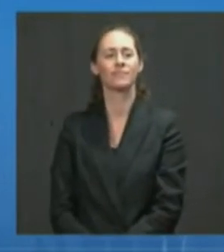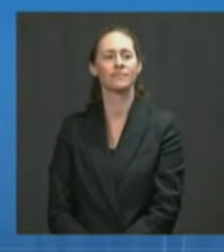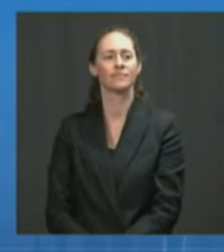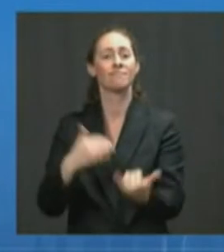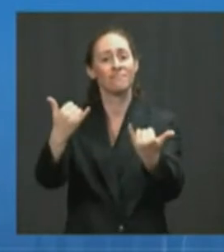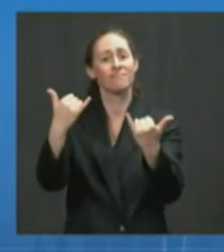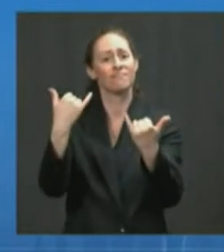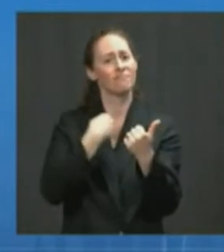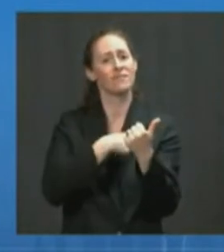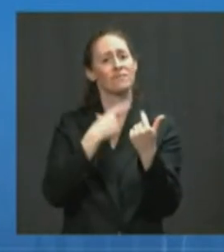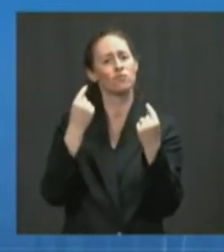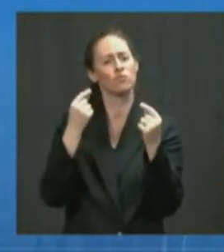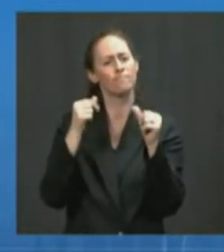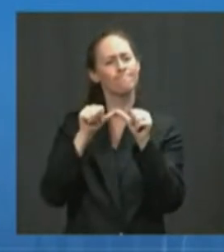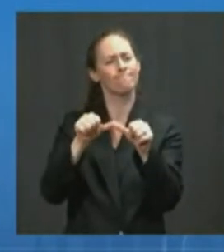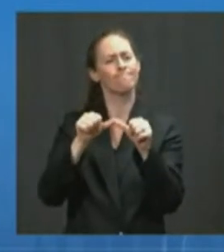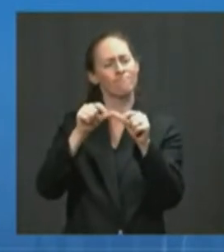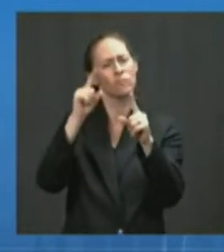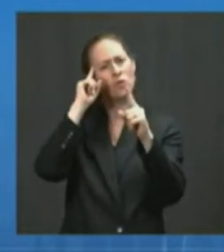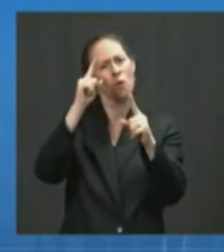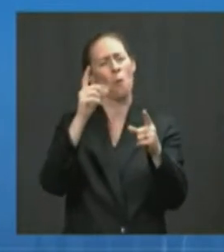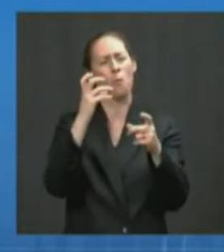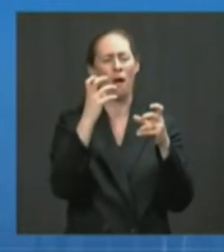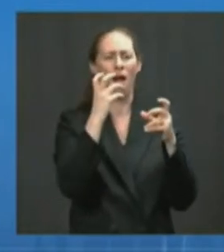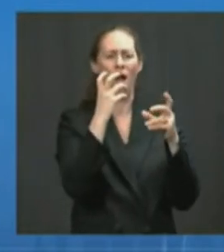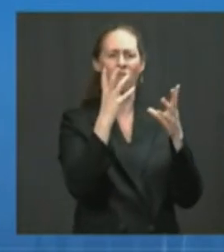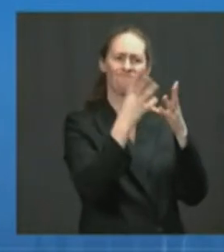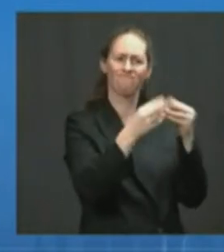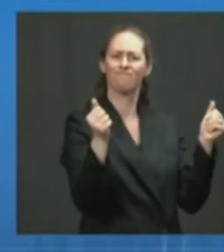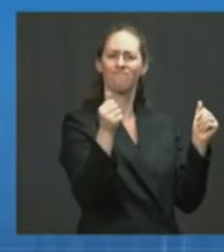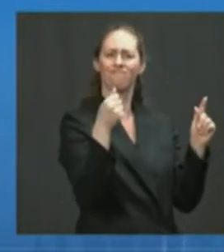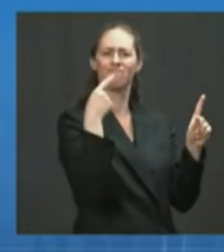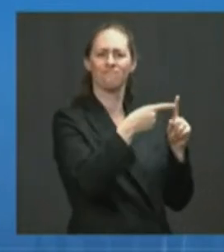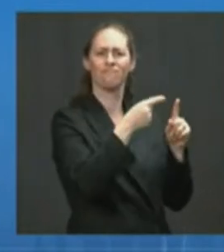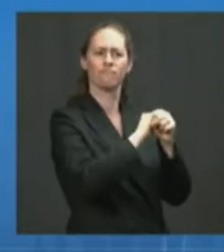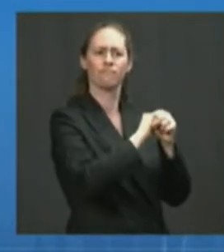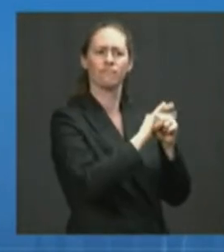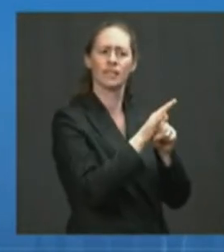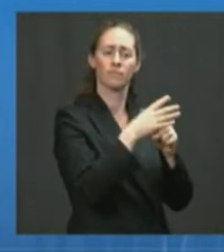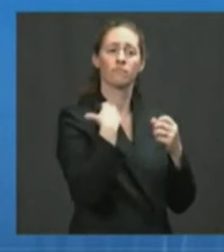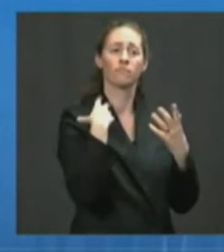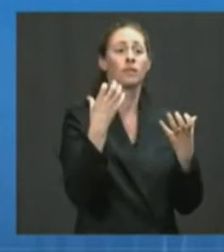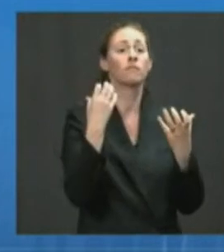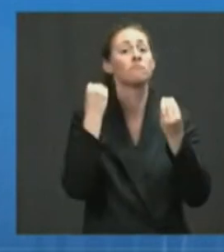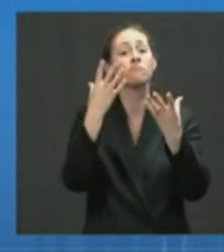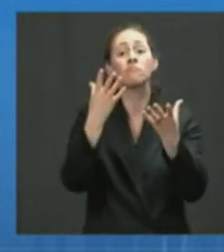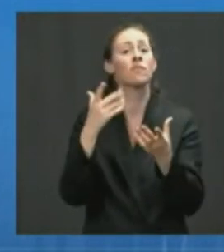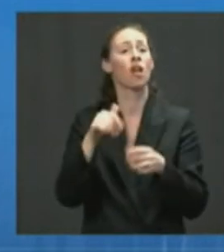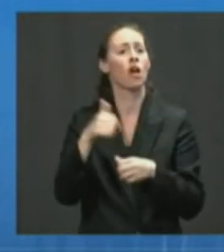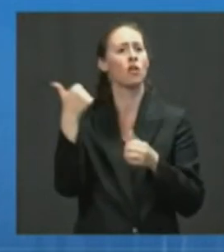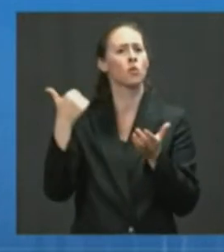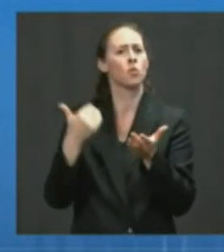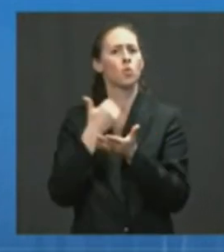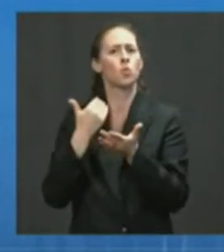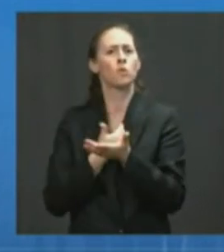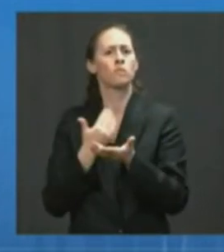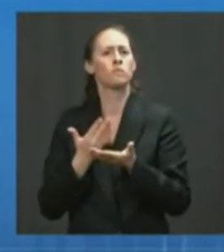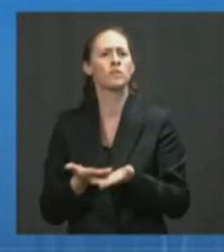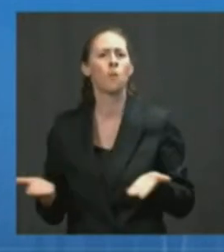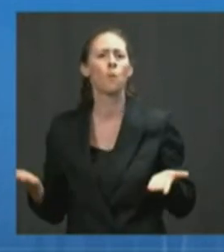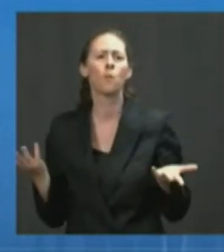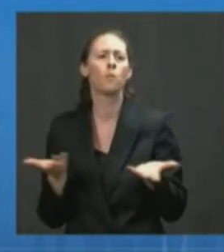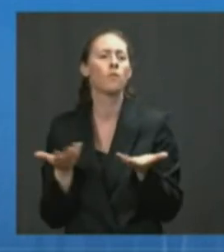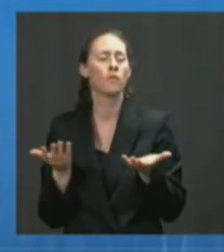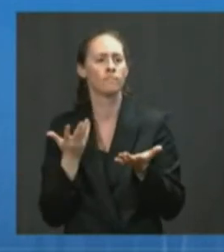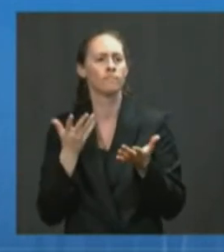fight against the virus. And today we're announcing additional resources to get more shots in arms and combat surges,